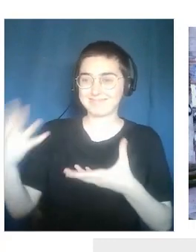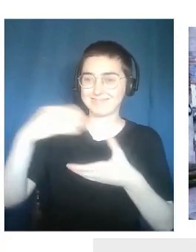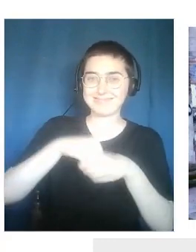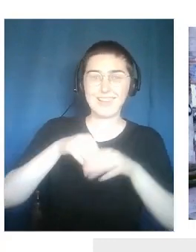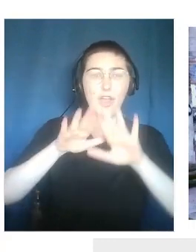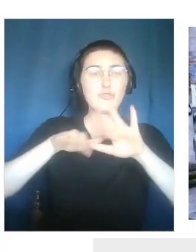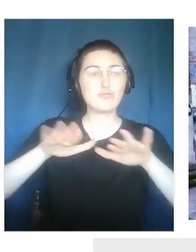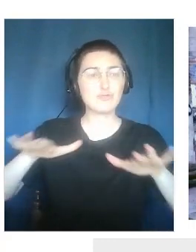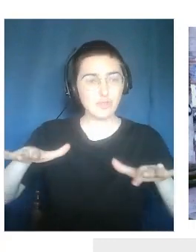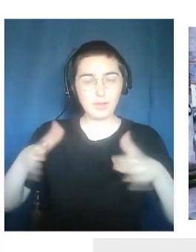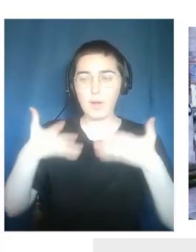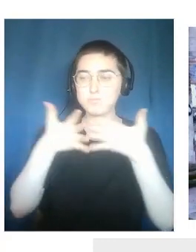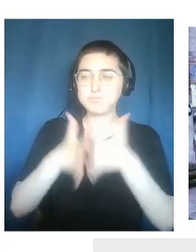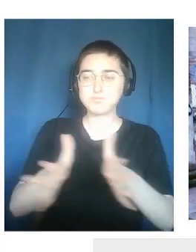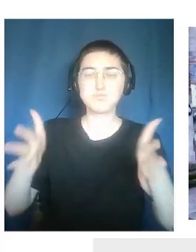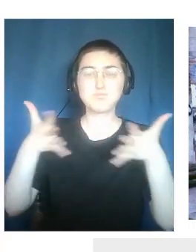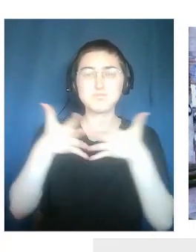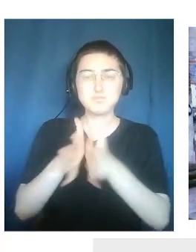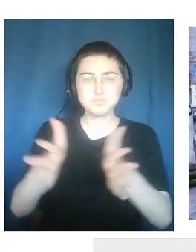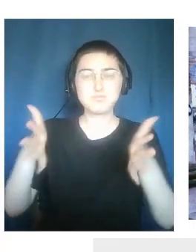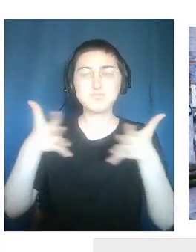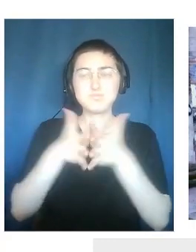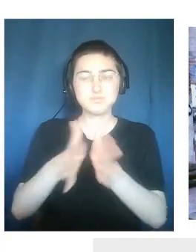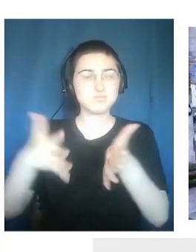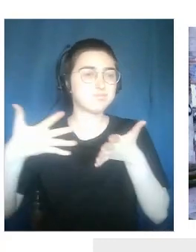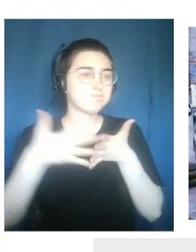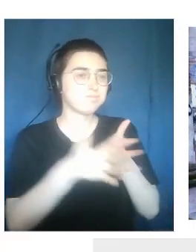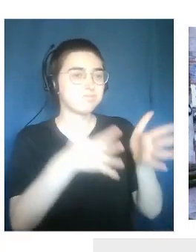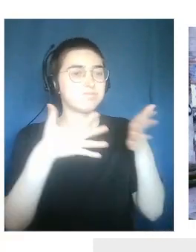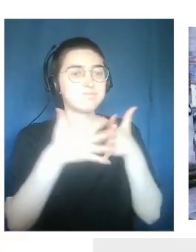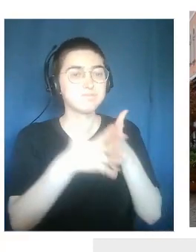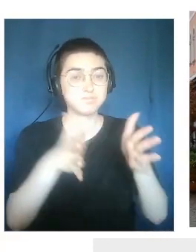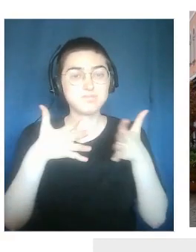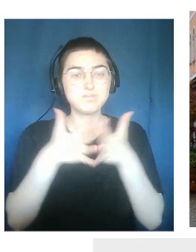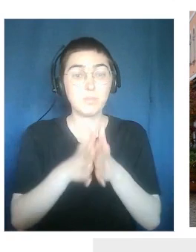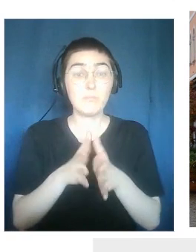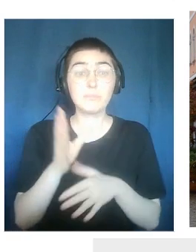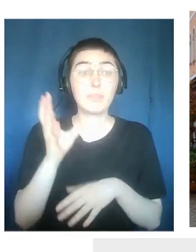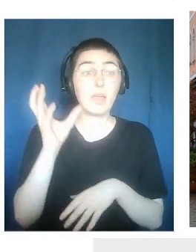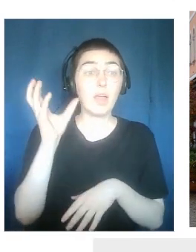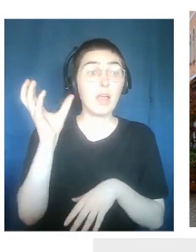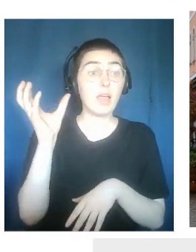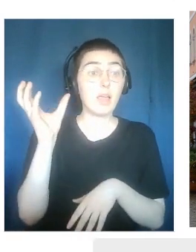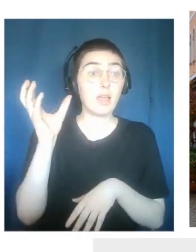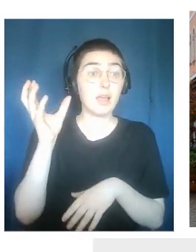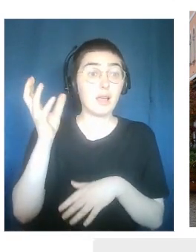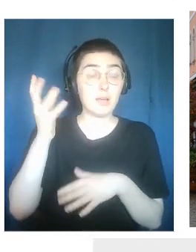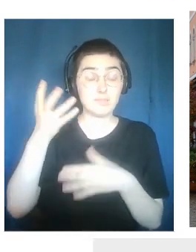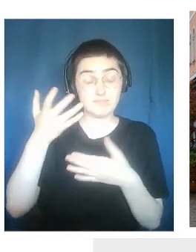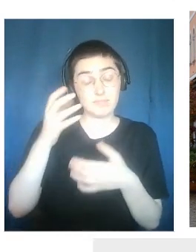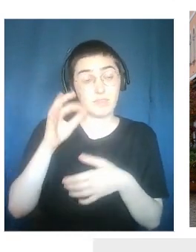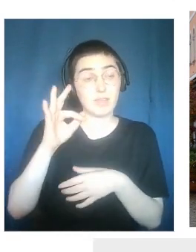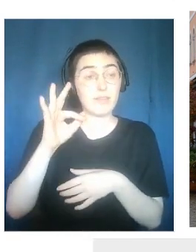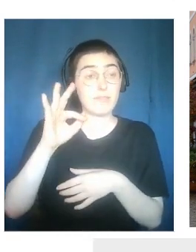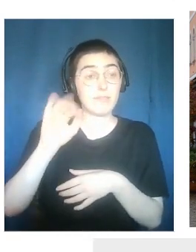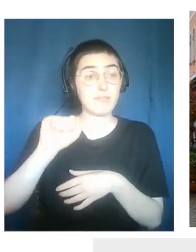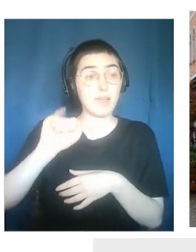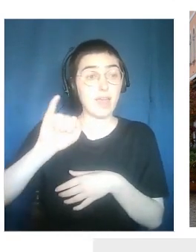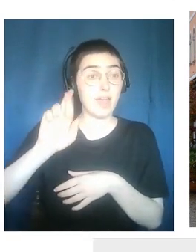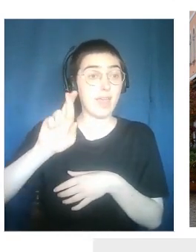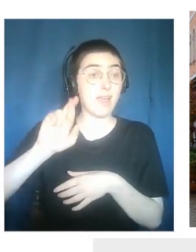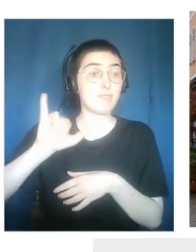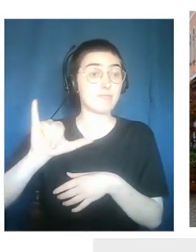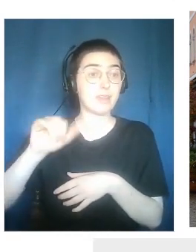fairytale, user instructions. Fairytale becomes a museum to be visited. And in